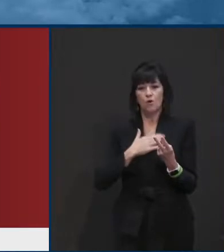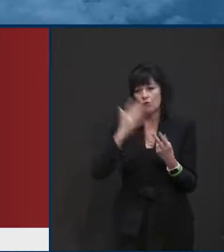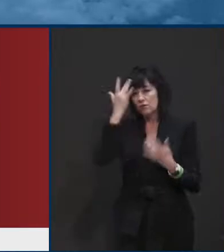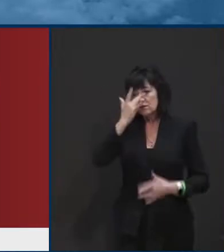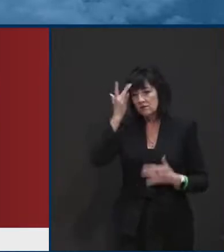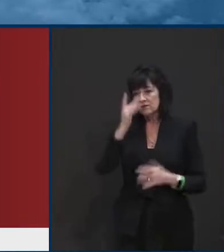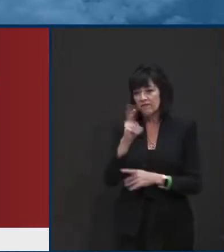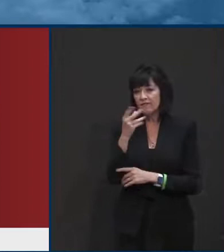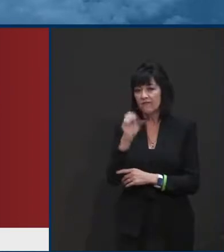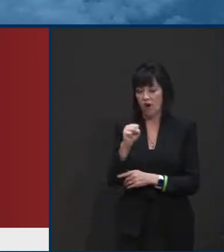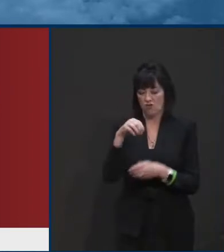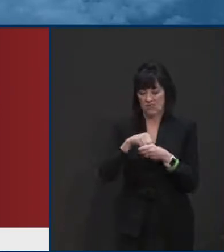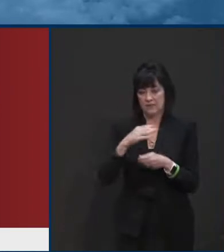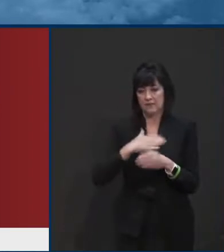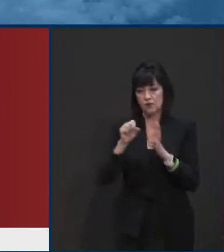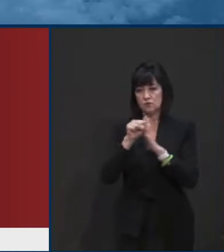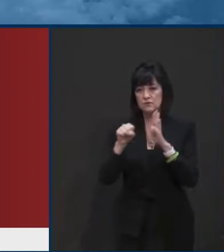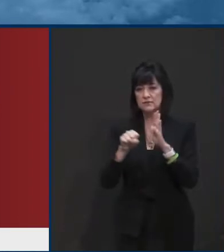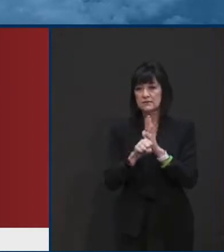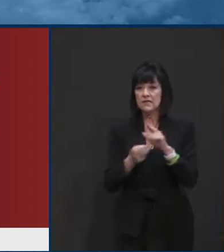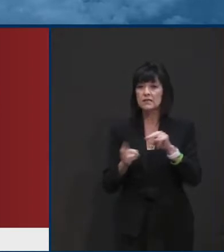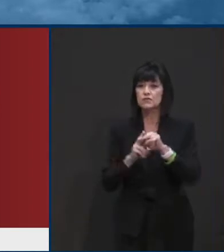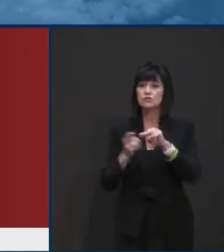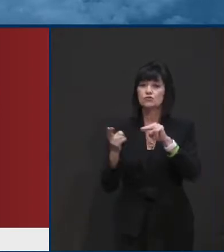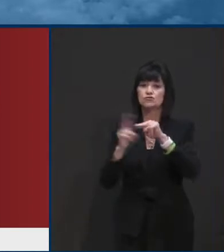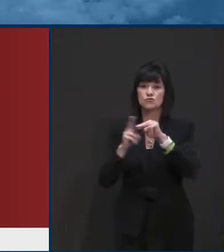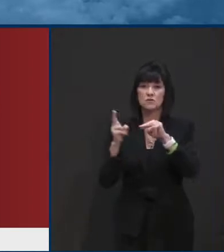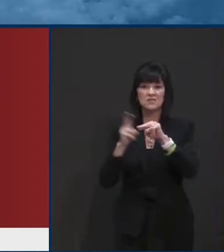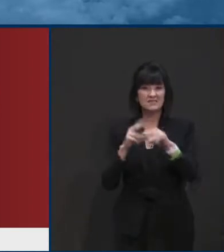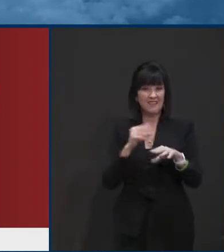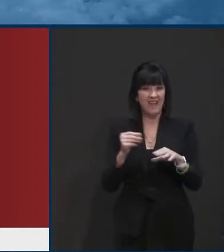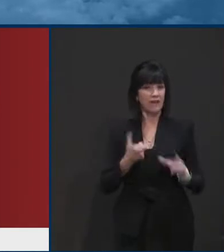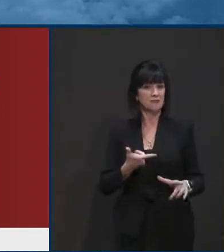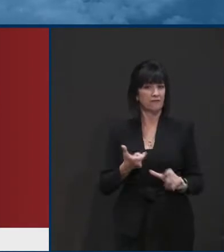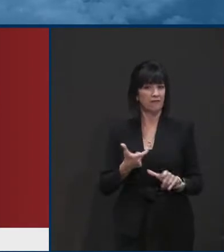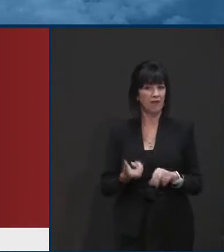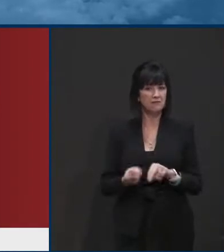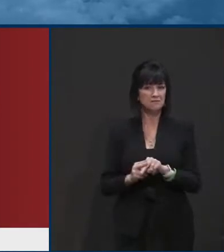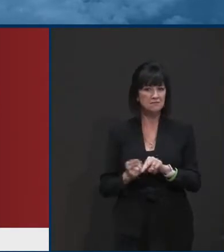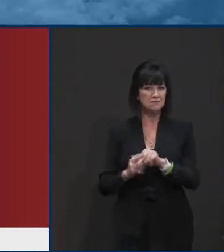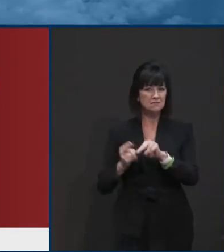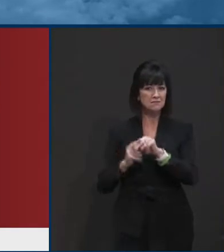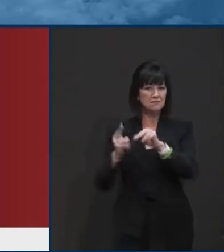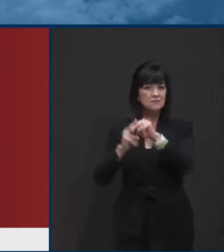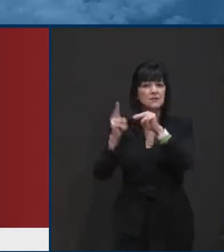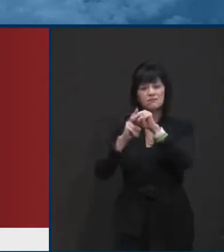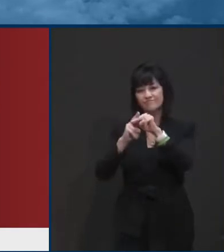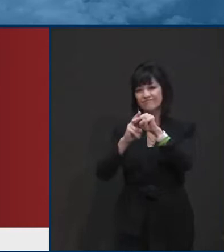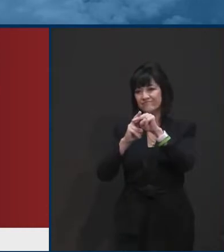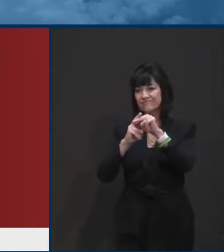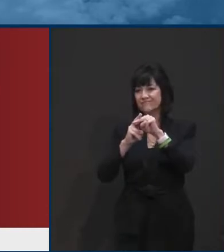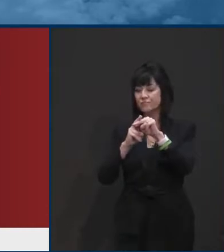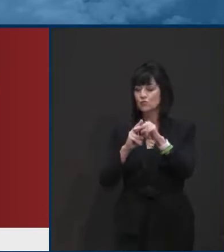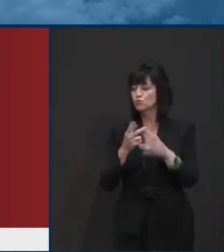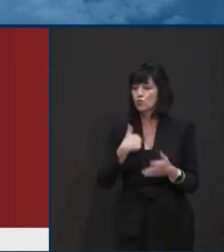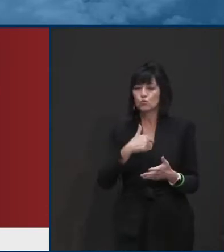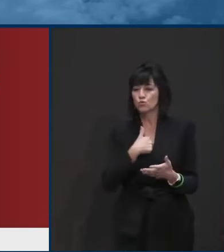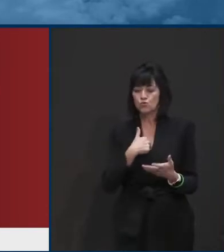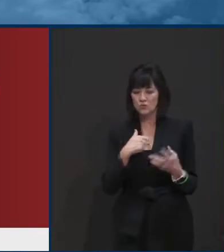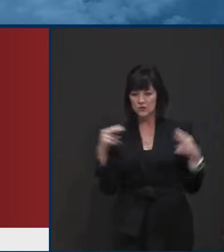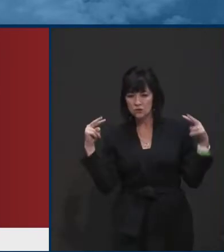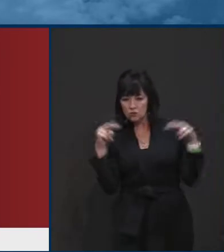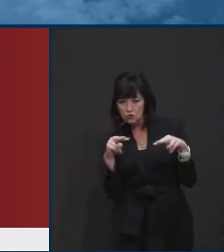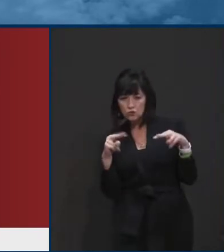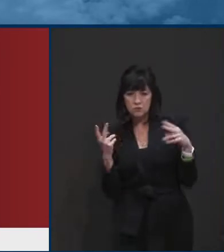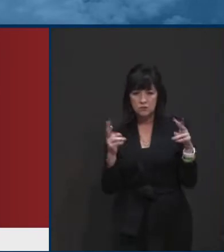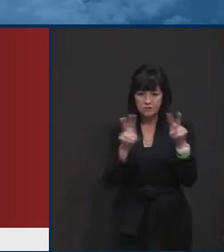increasing and increasing at an alarming rate and that we were looking at mechanisms, restrictions